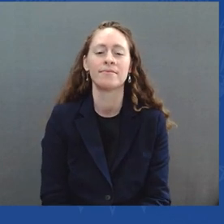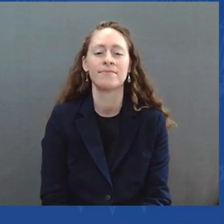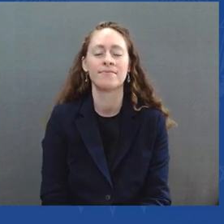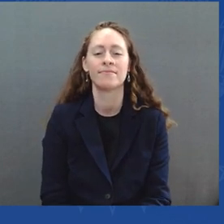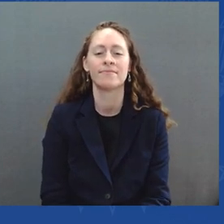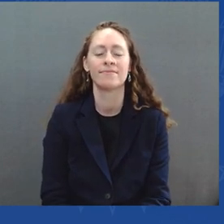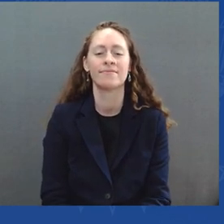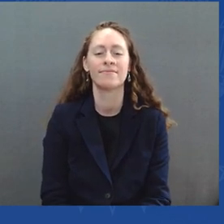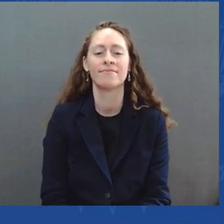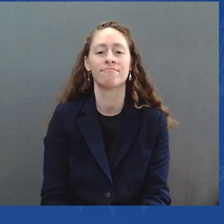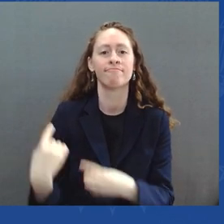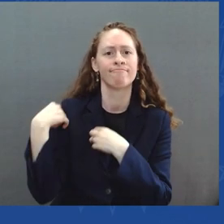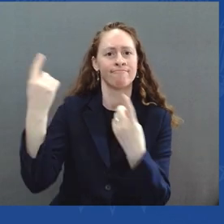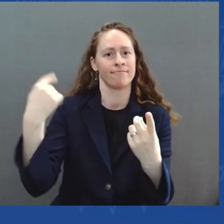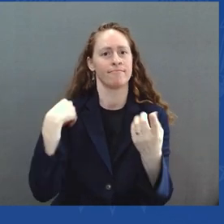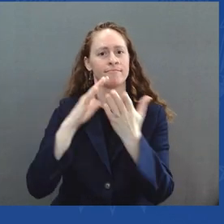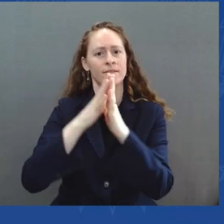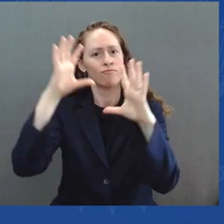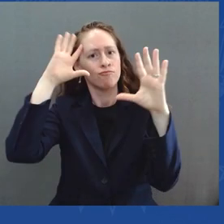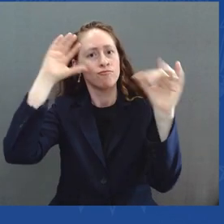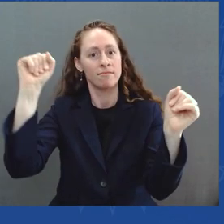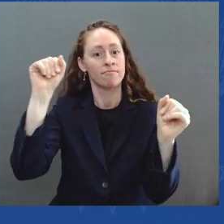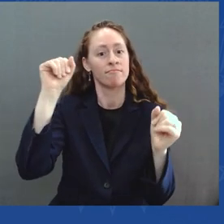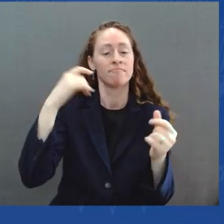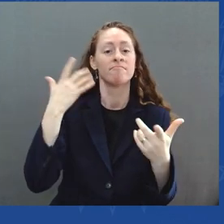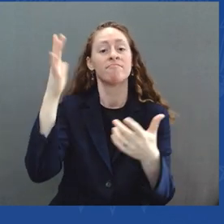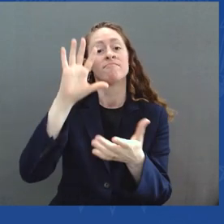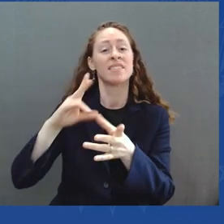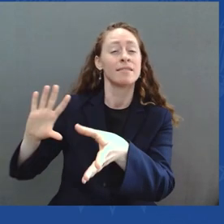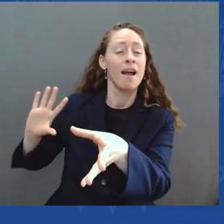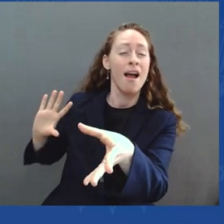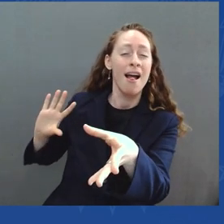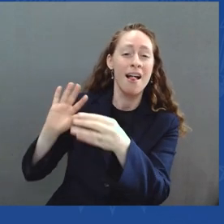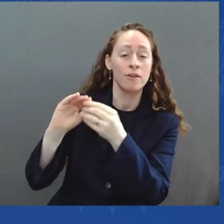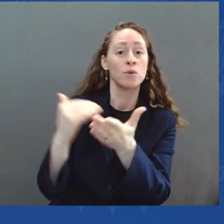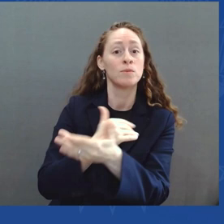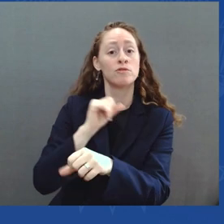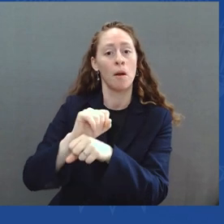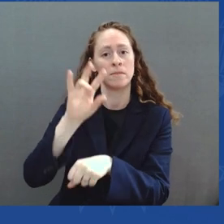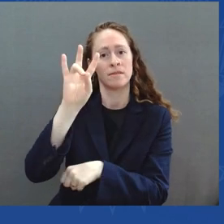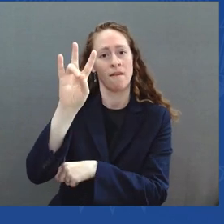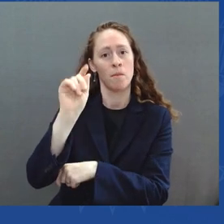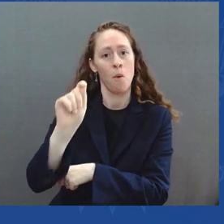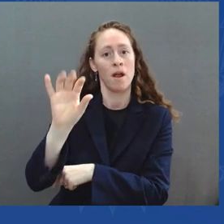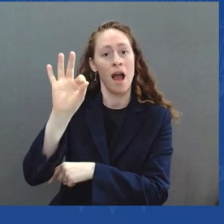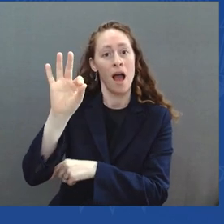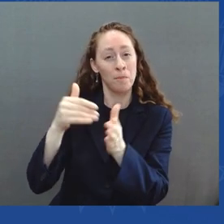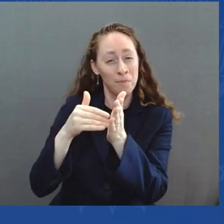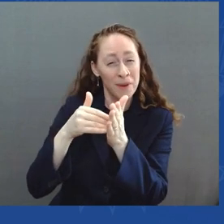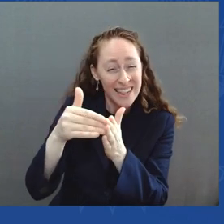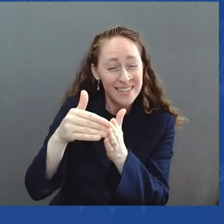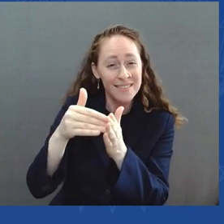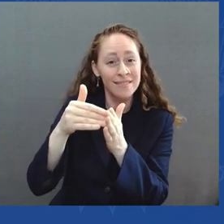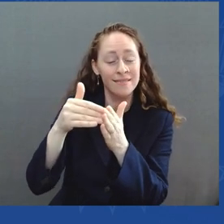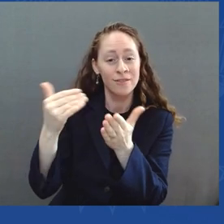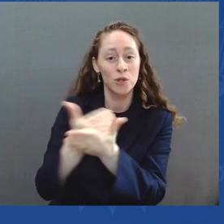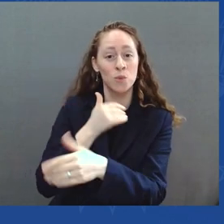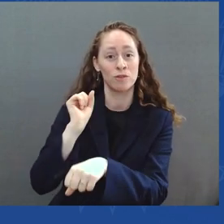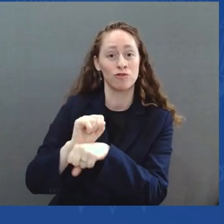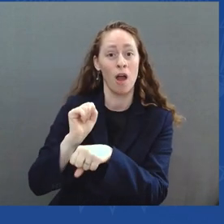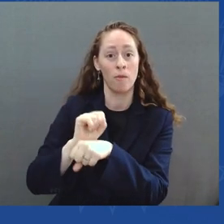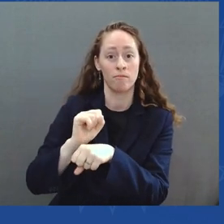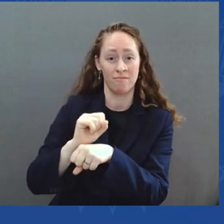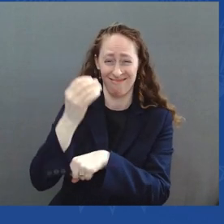jobs. More jobs created over the first 14 months of any presidency in any term ever. And that's striking.